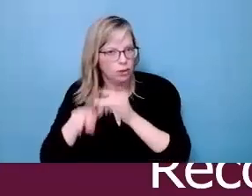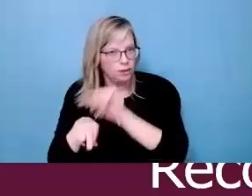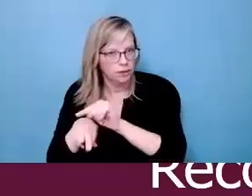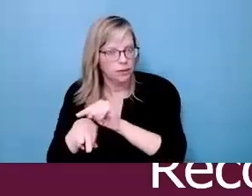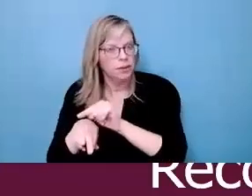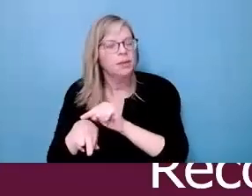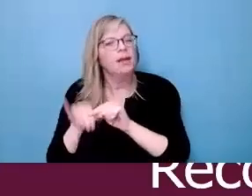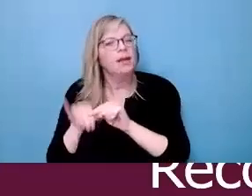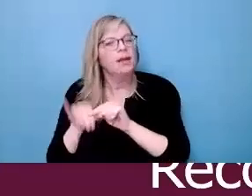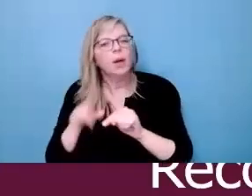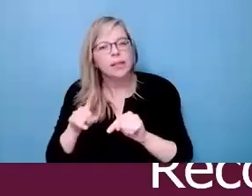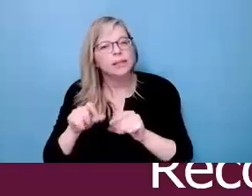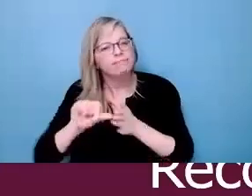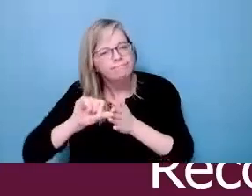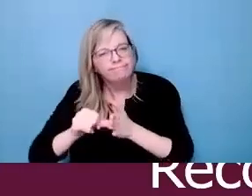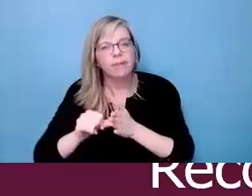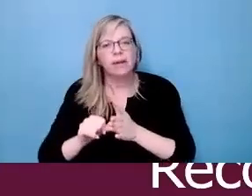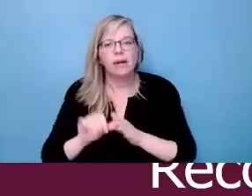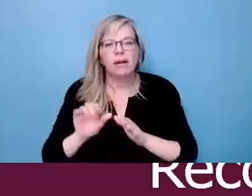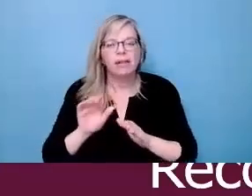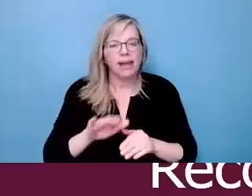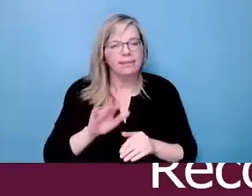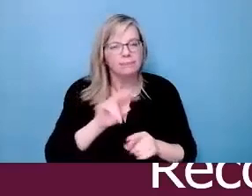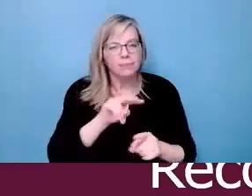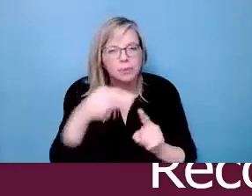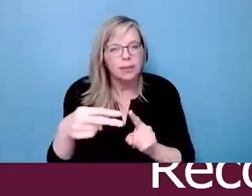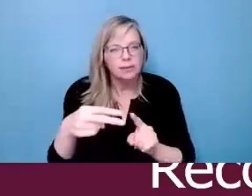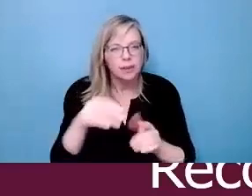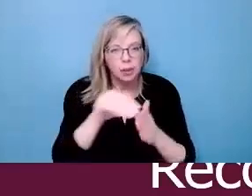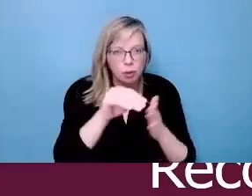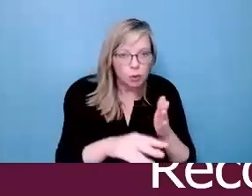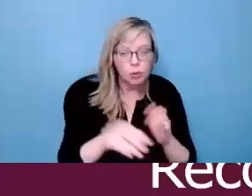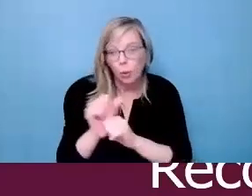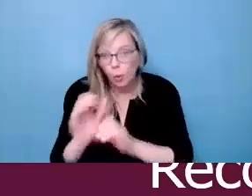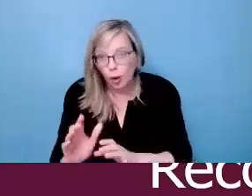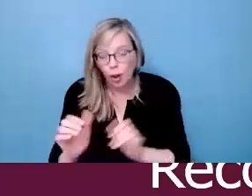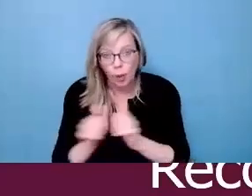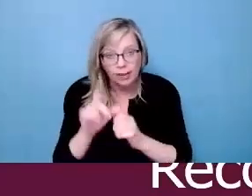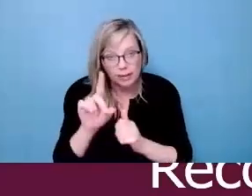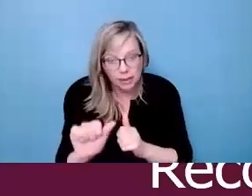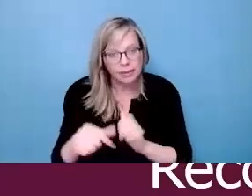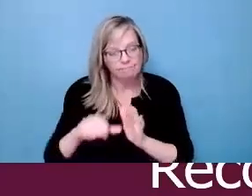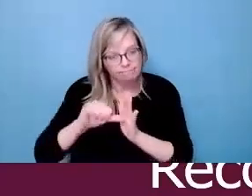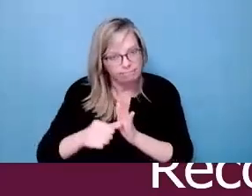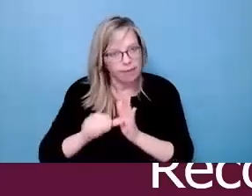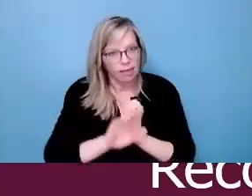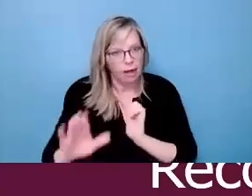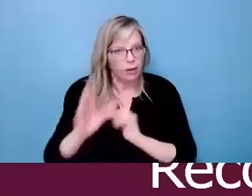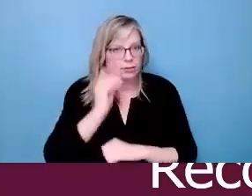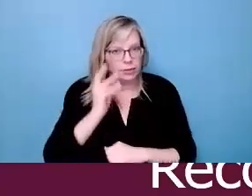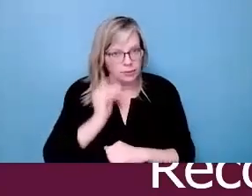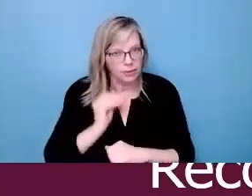doesn't illuminate and amplify the voices of and perspectives of students and workers with disabilities.